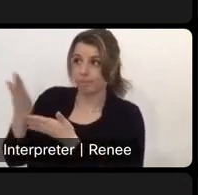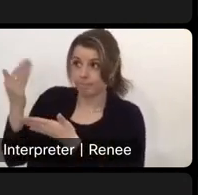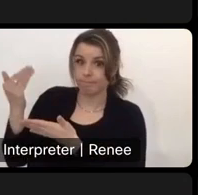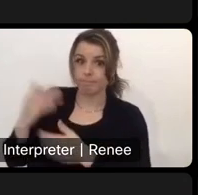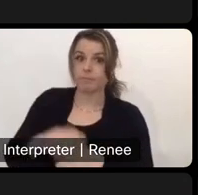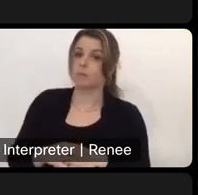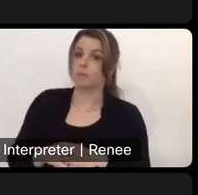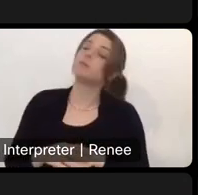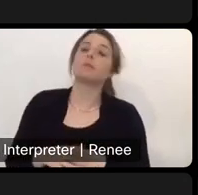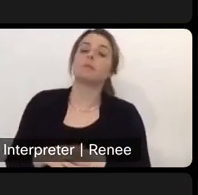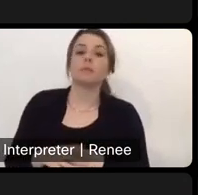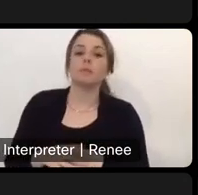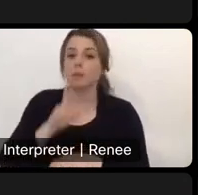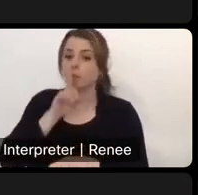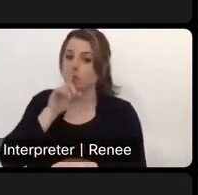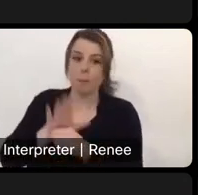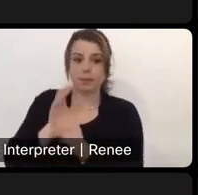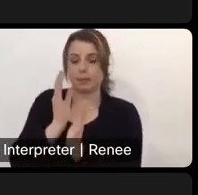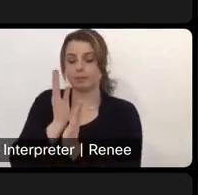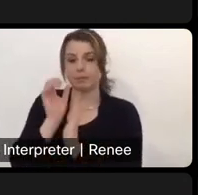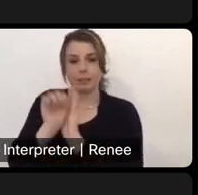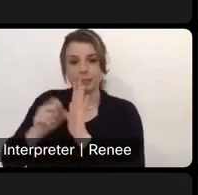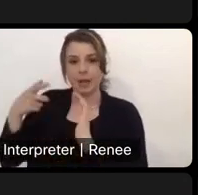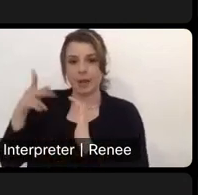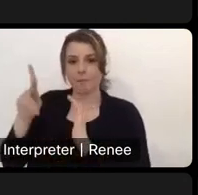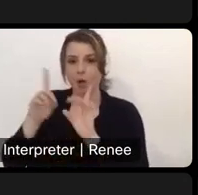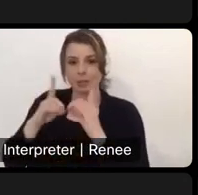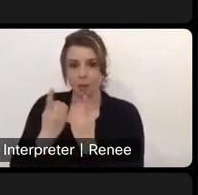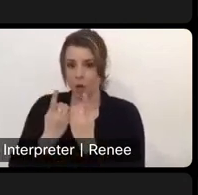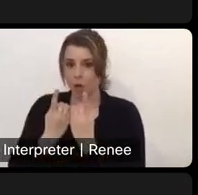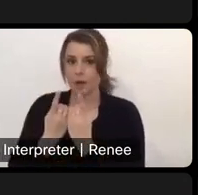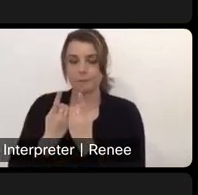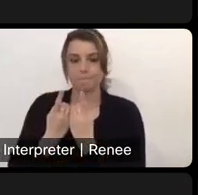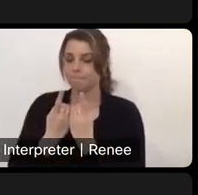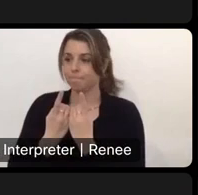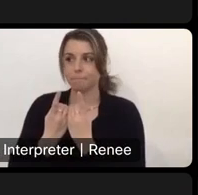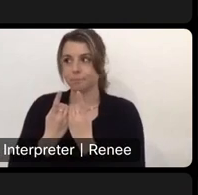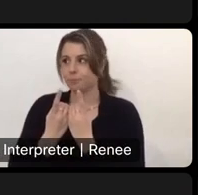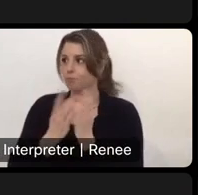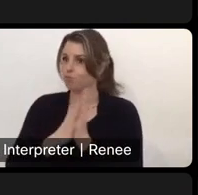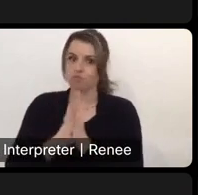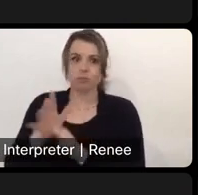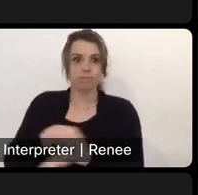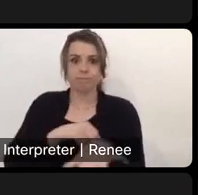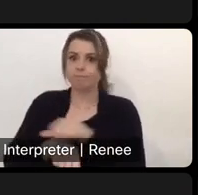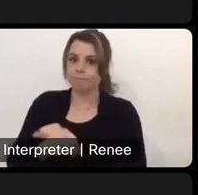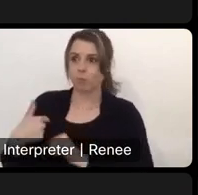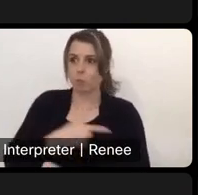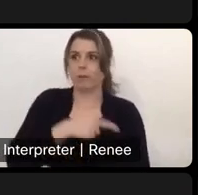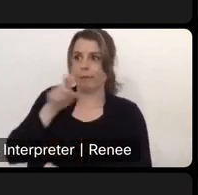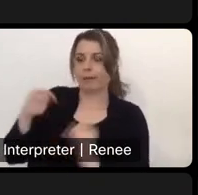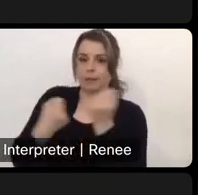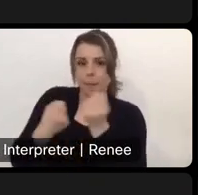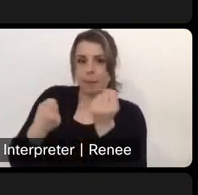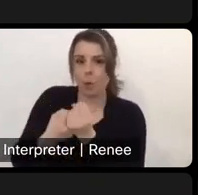I can assure you that the state parks division is taking, uh, every opportunity to request more support and